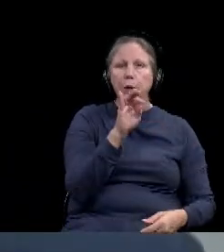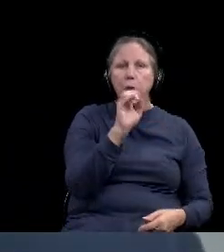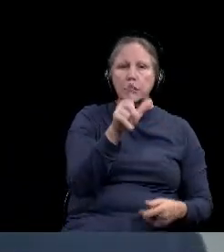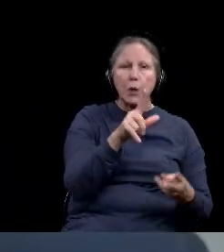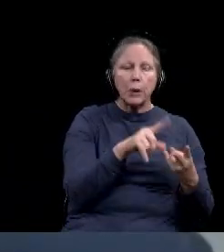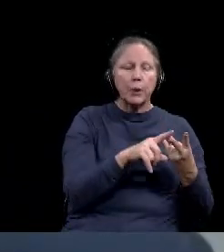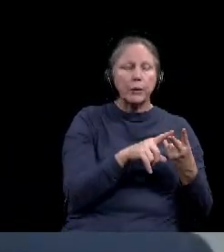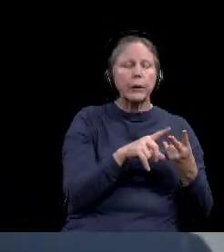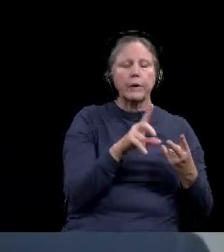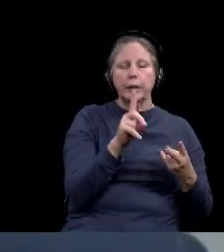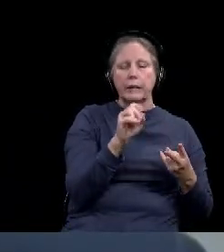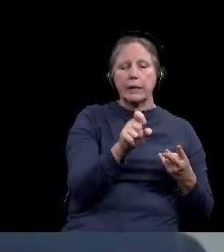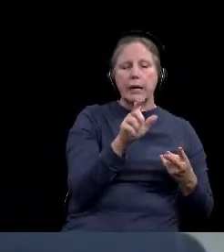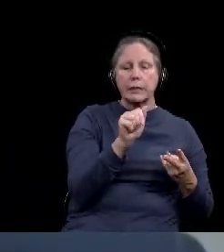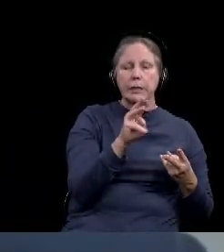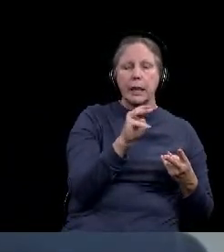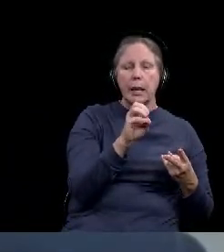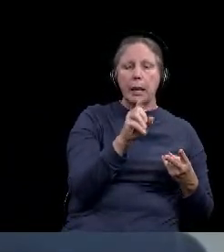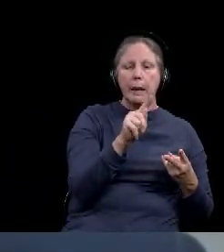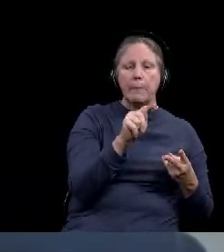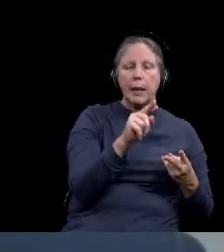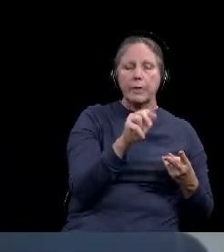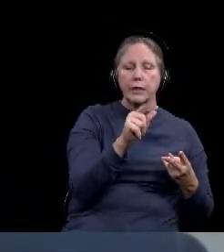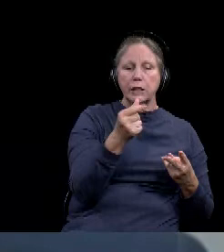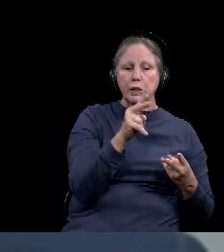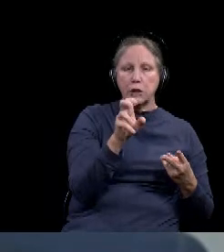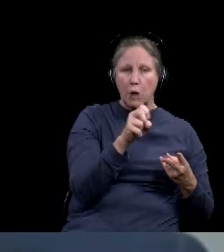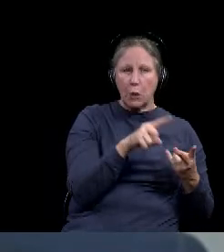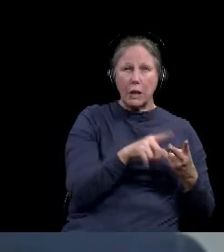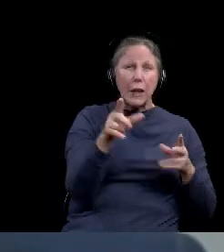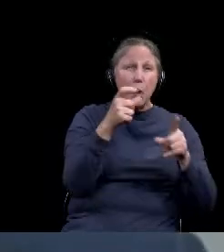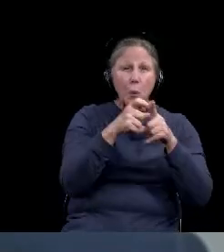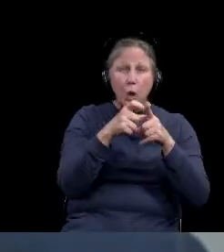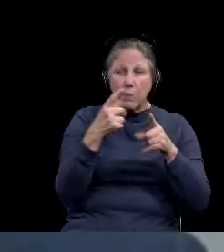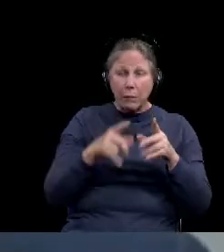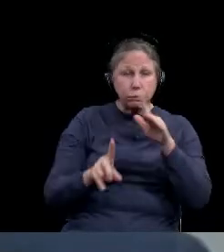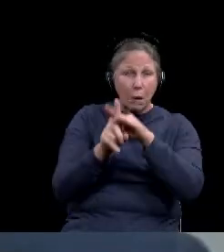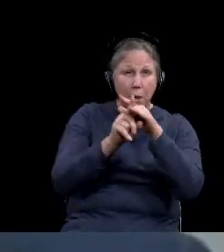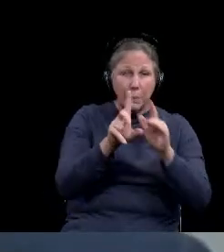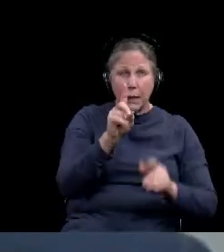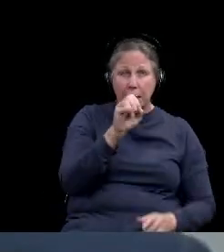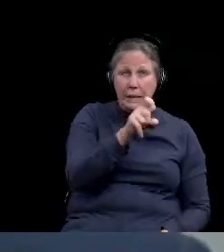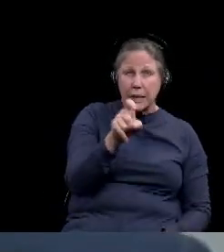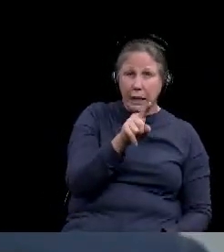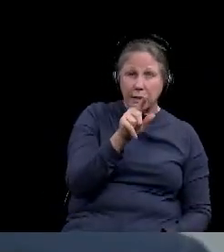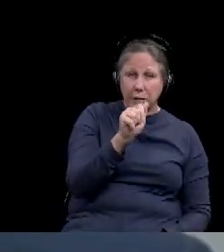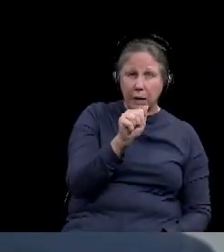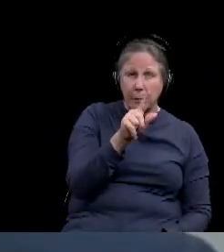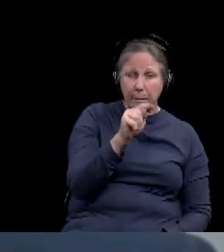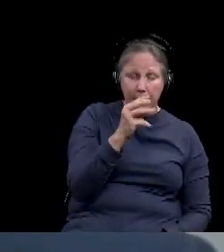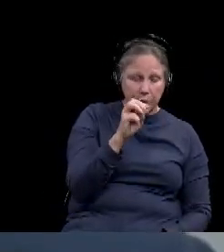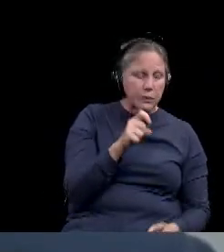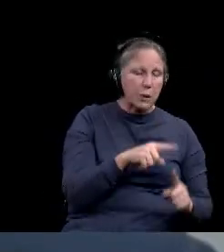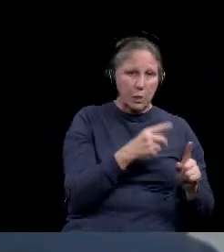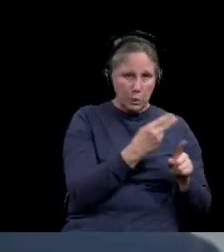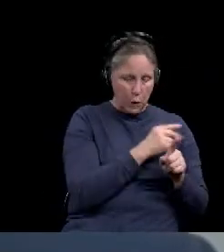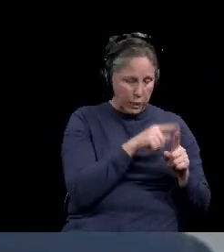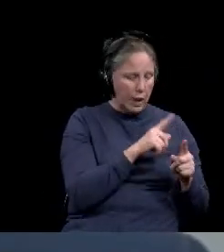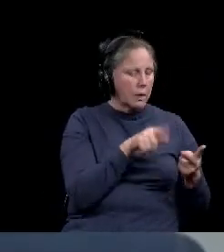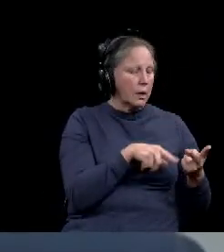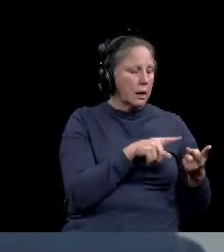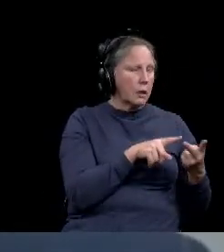dexamethasone. You might've heard that in, uh, in the media outlets, been a lot of talk of that. And, uh, then there's, um,